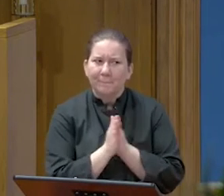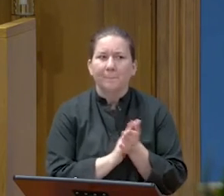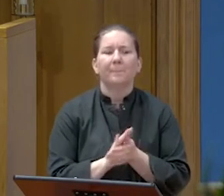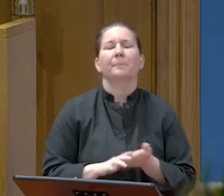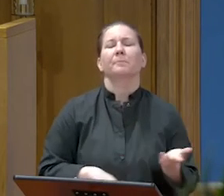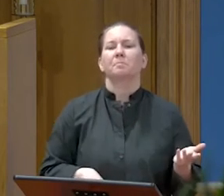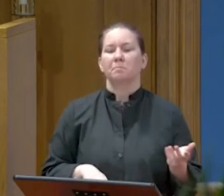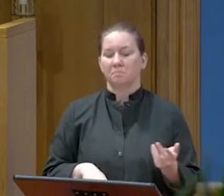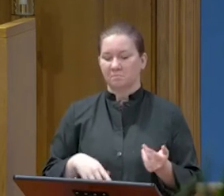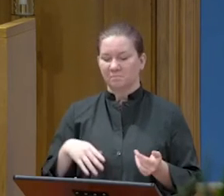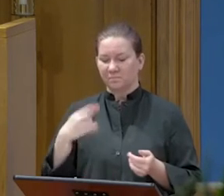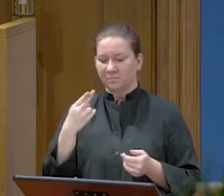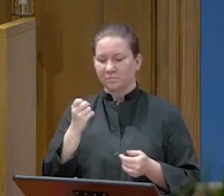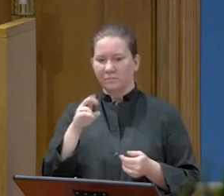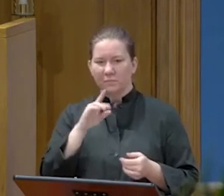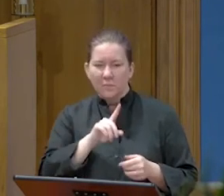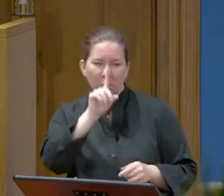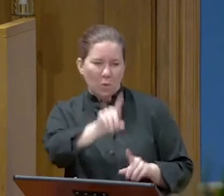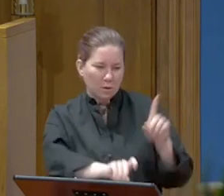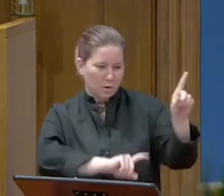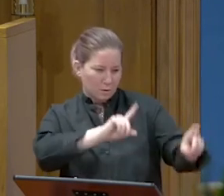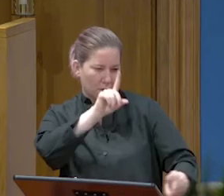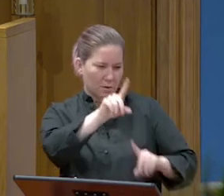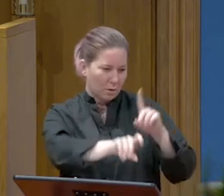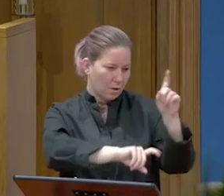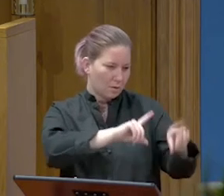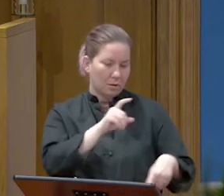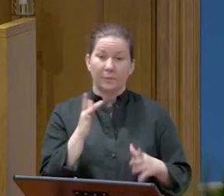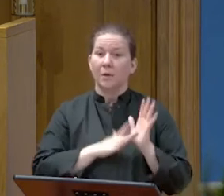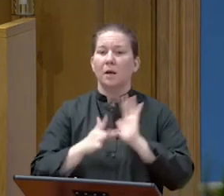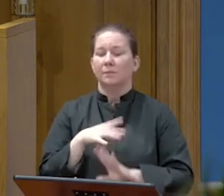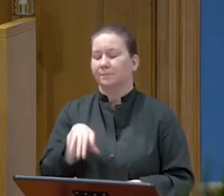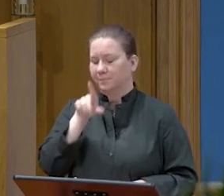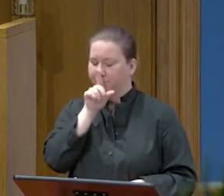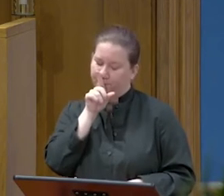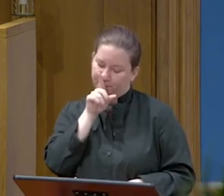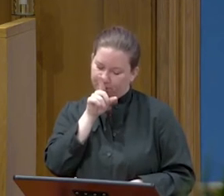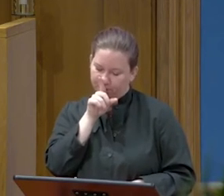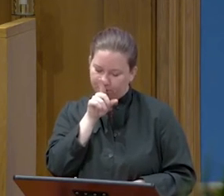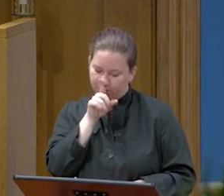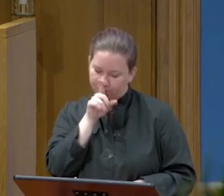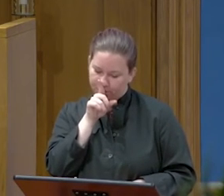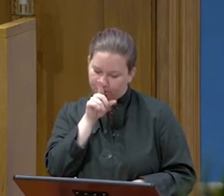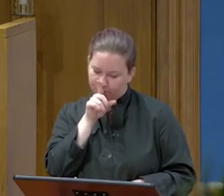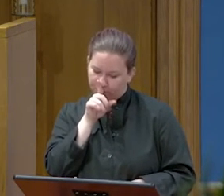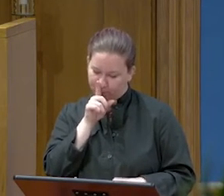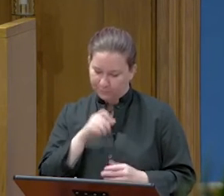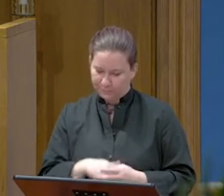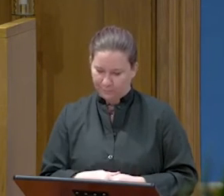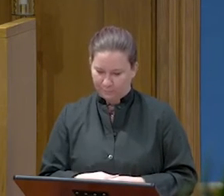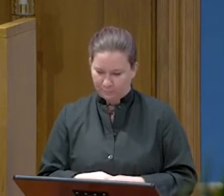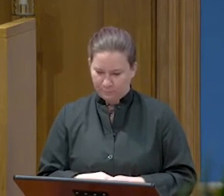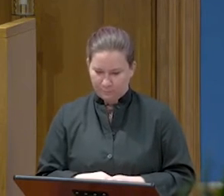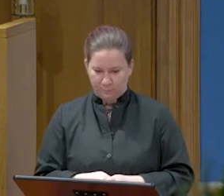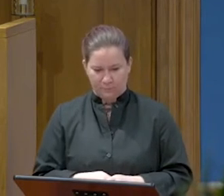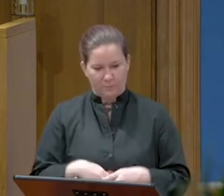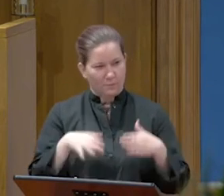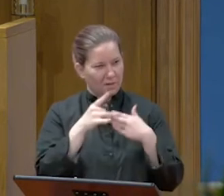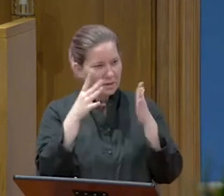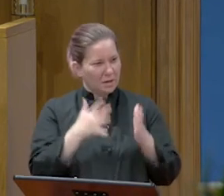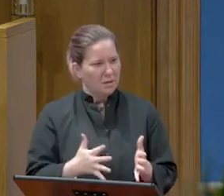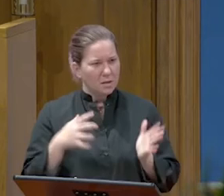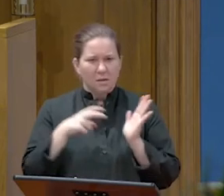He questioned him at some length, but Jesus gave him no answer. The chief priests and the scribes stood by,